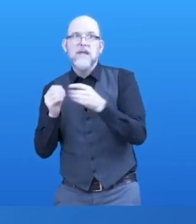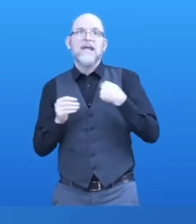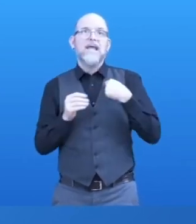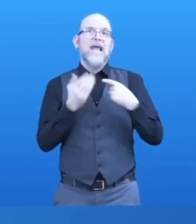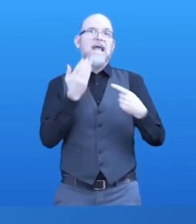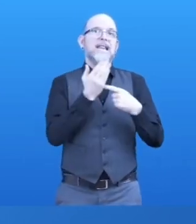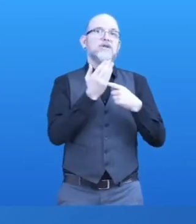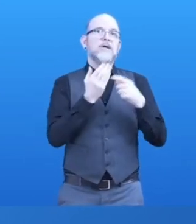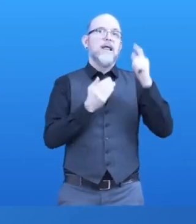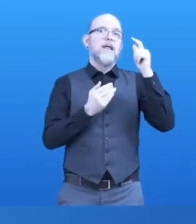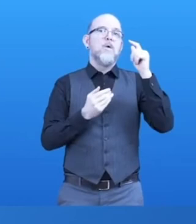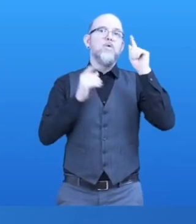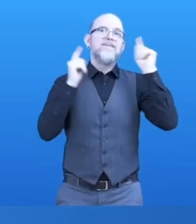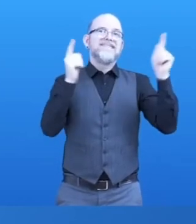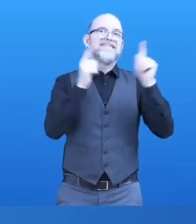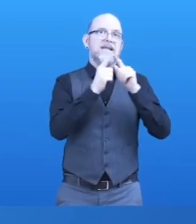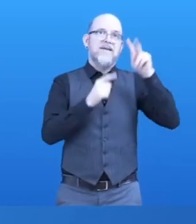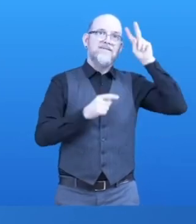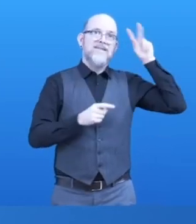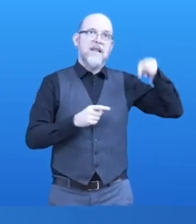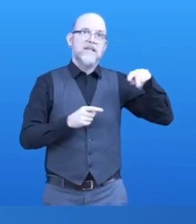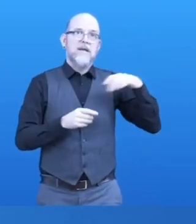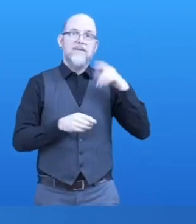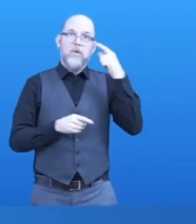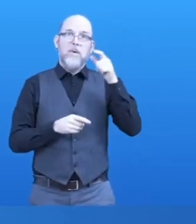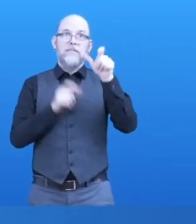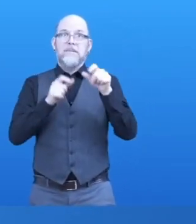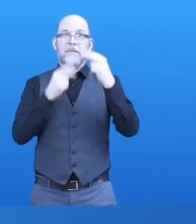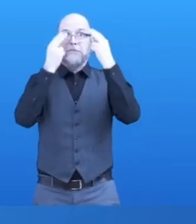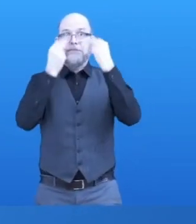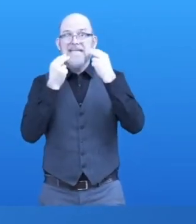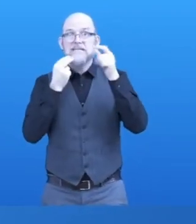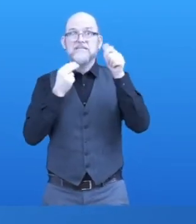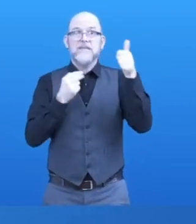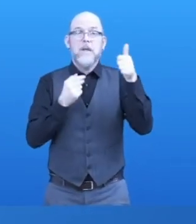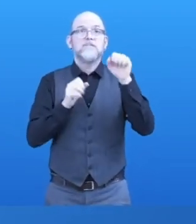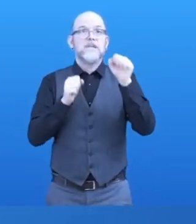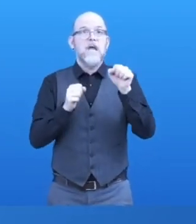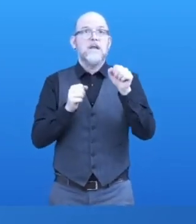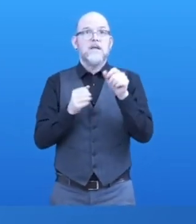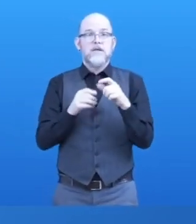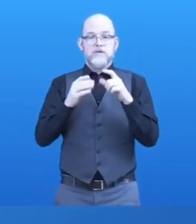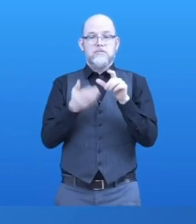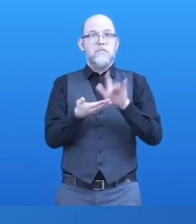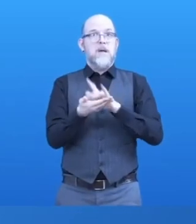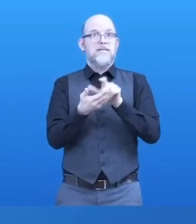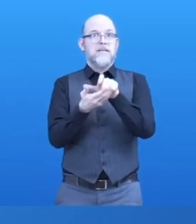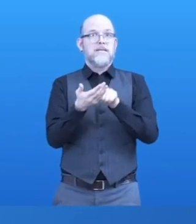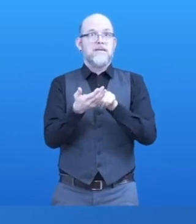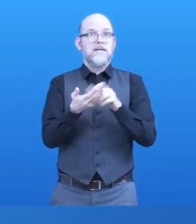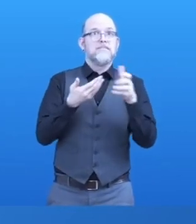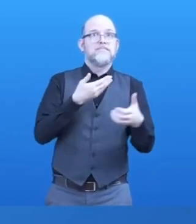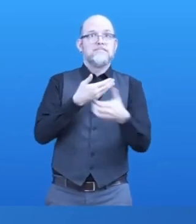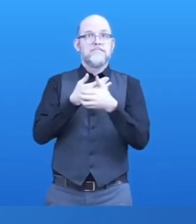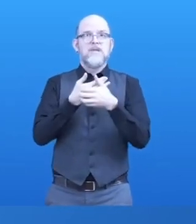4 times slower than sighted people. After 5 minutes of training, blind and visually impaired